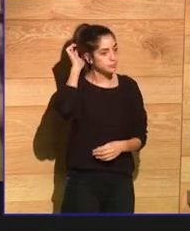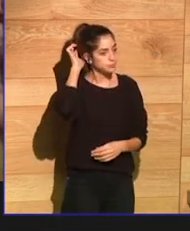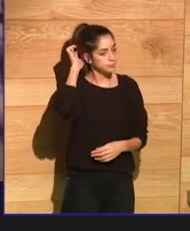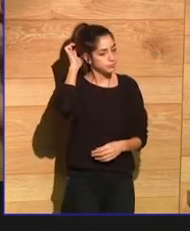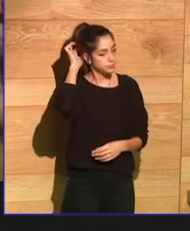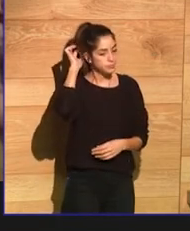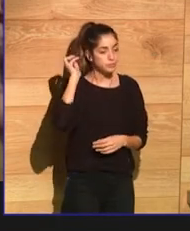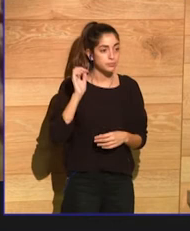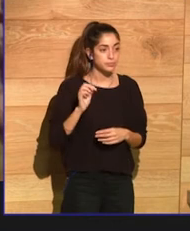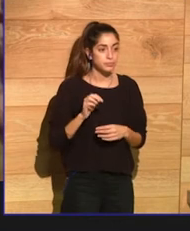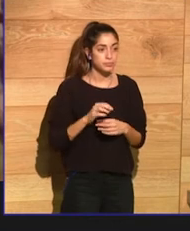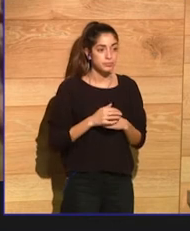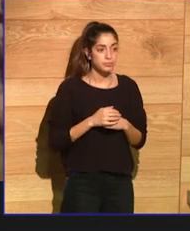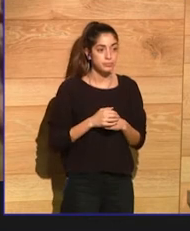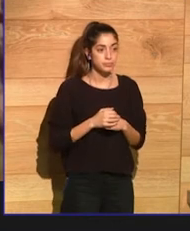Yeah.